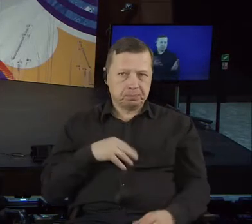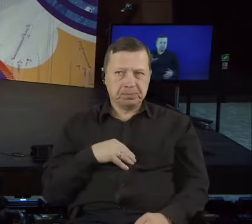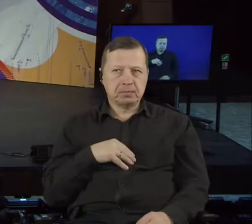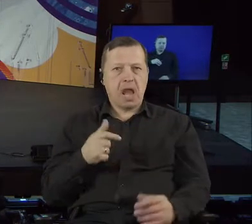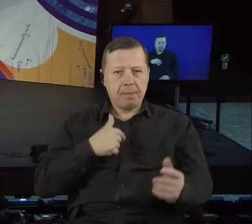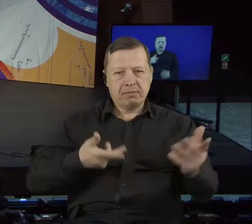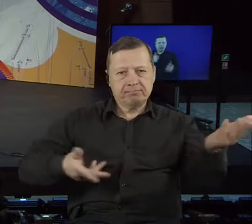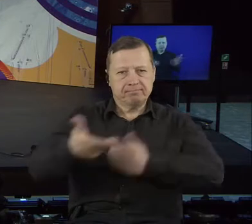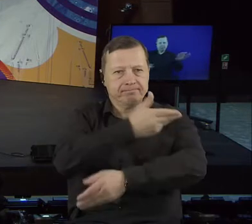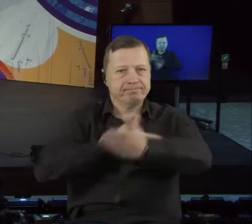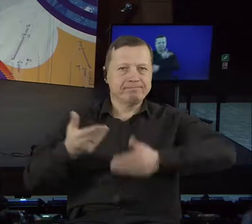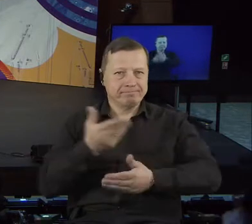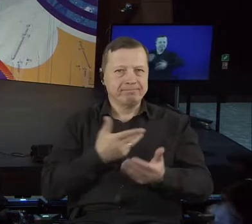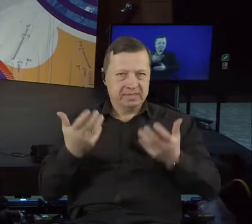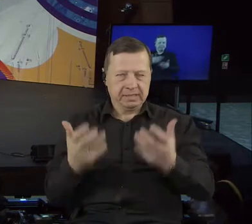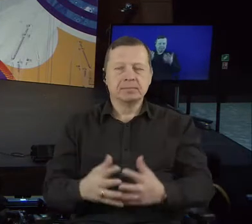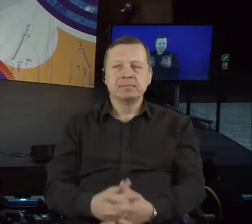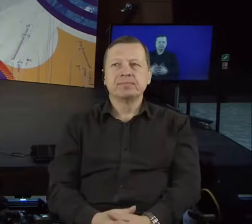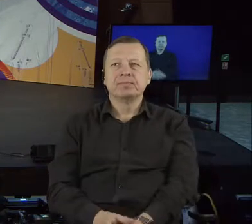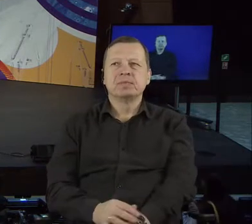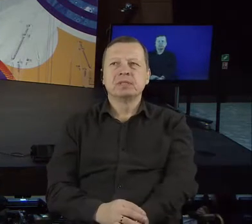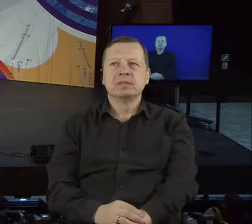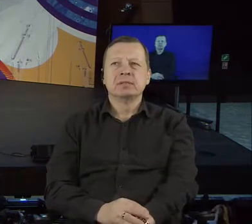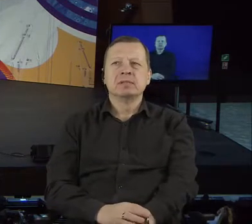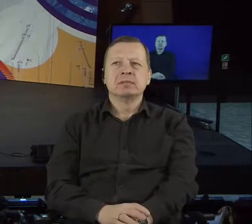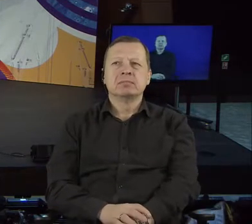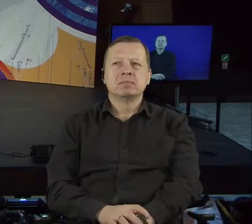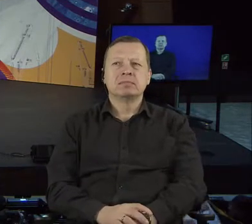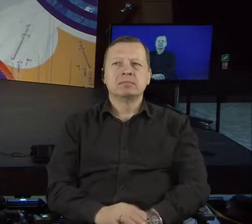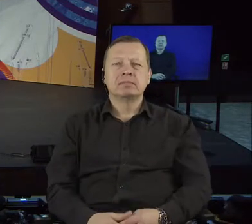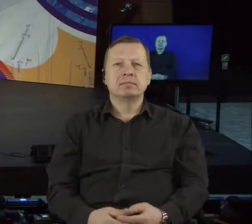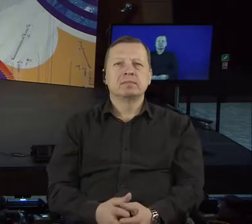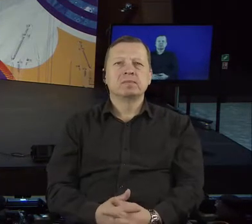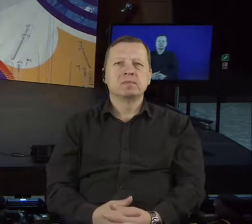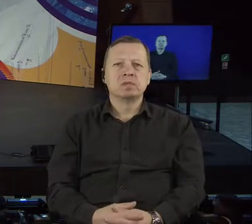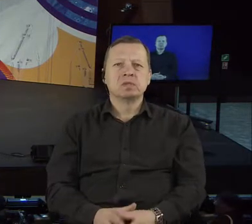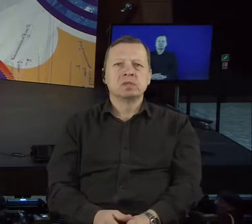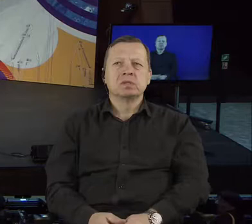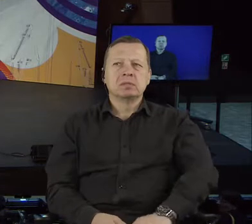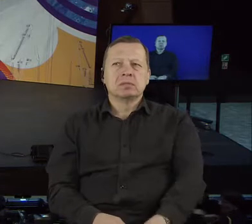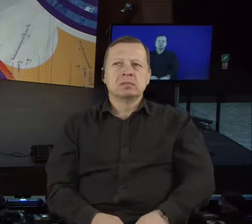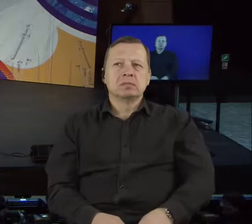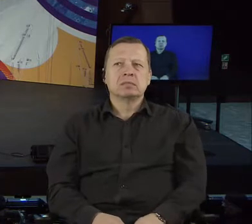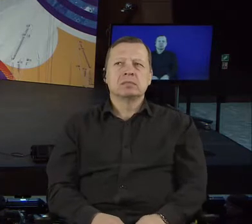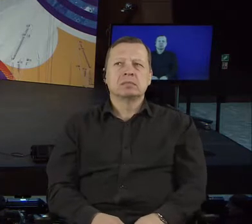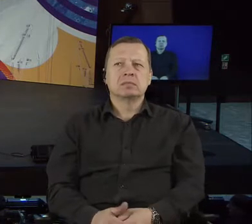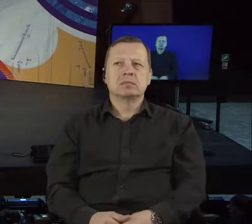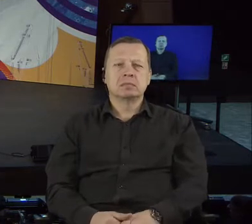If you open your mobile devices and you type in Slido